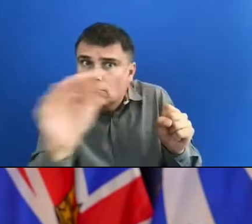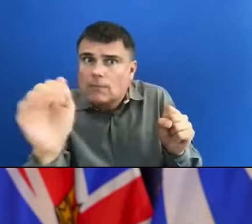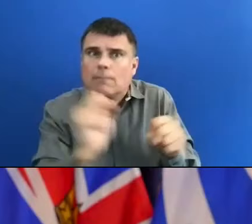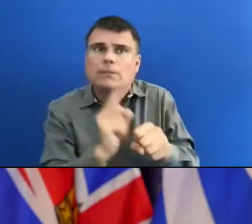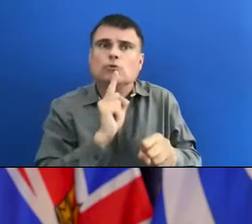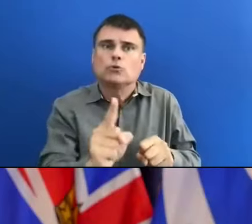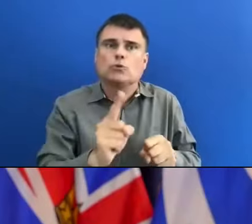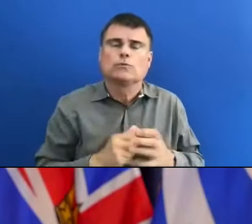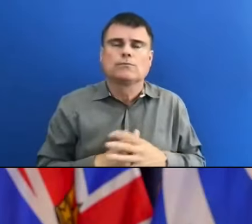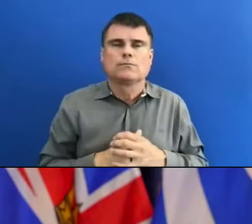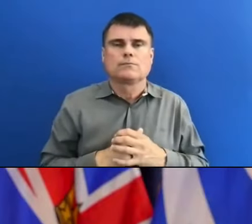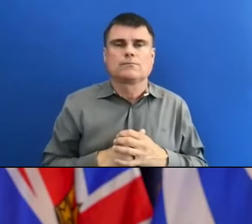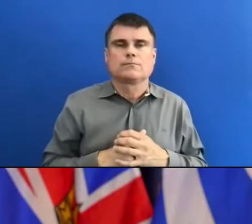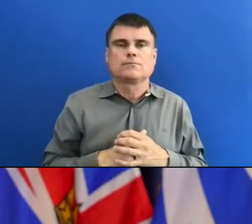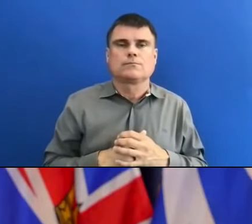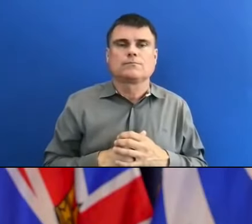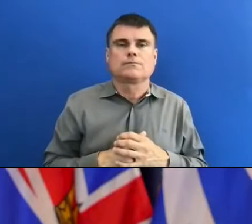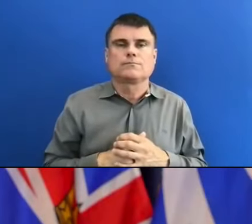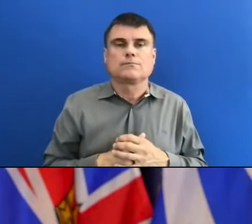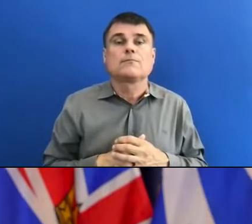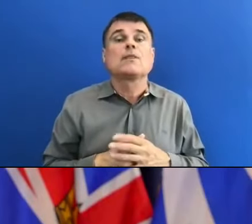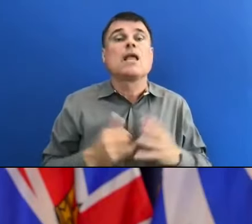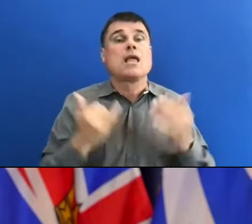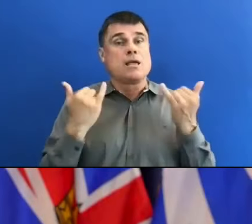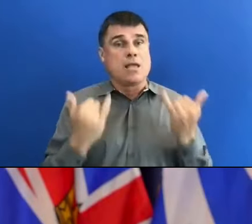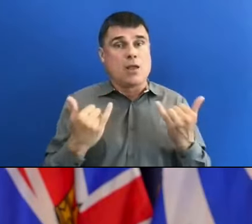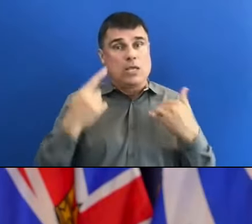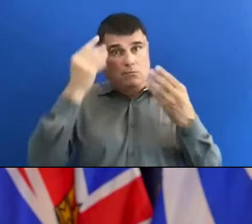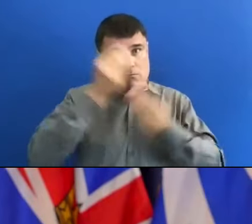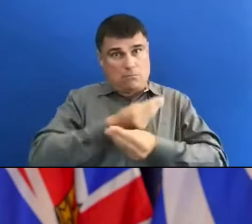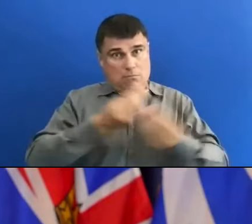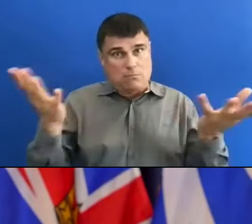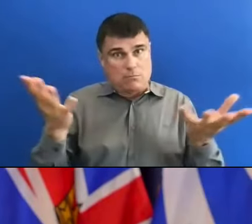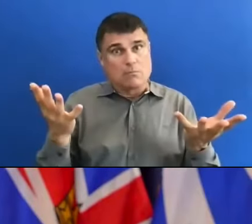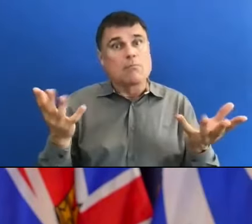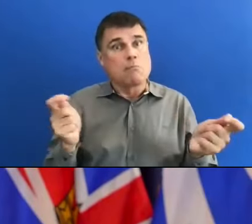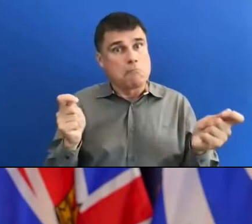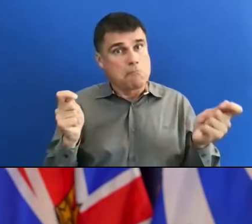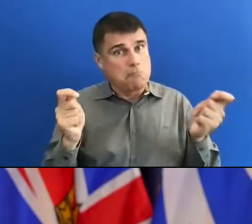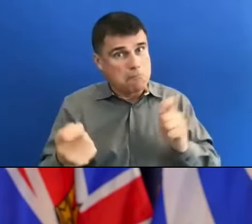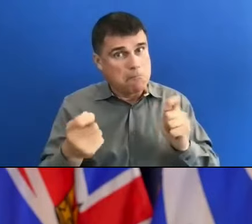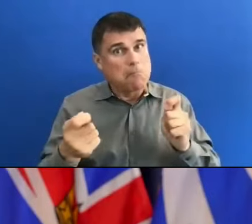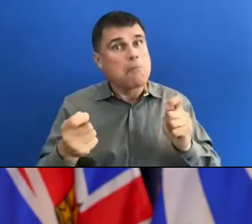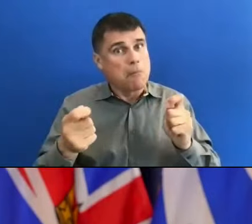degree to celebrate. But it also tells us the ongoing challenges we face as we